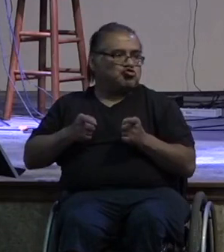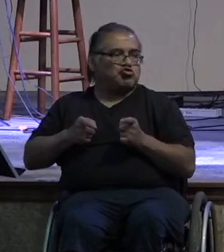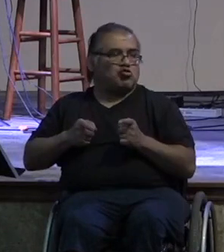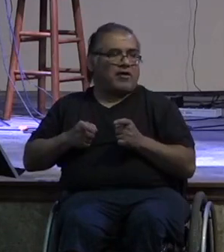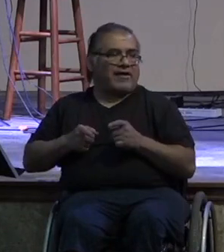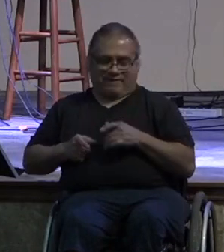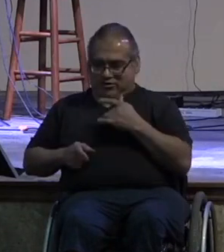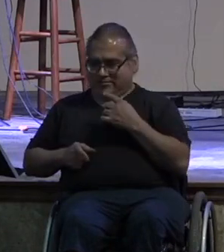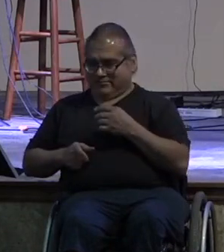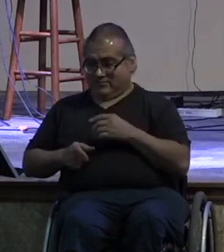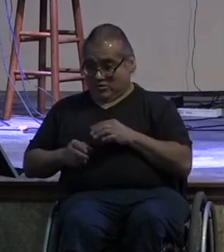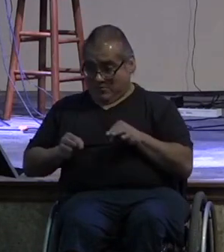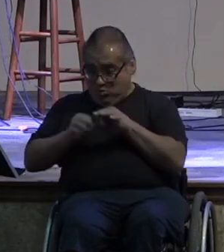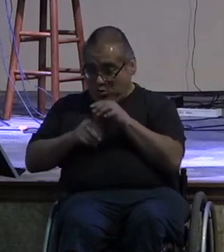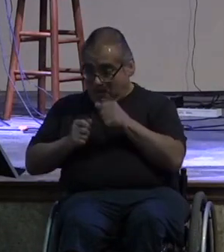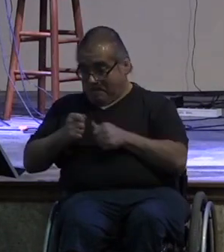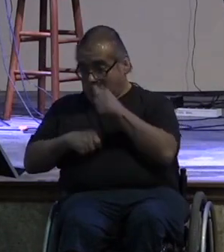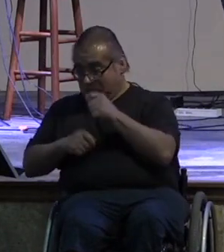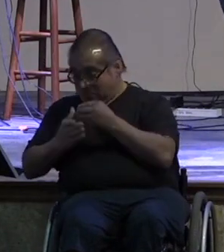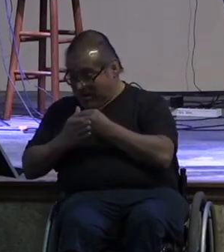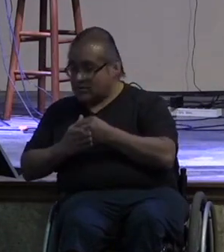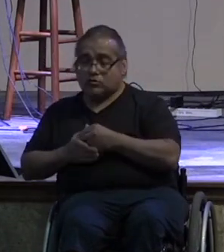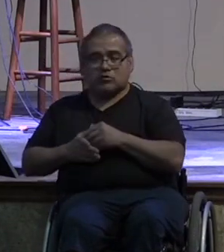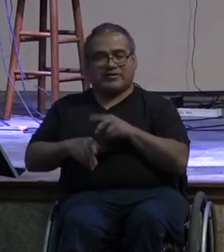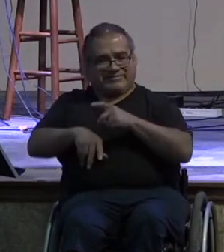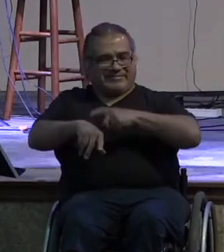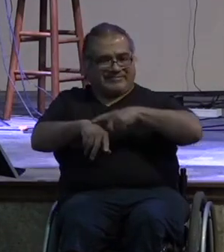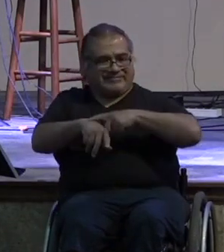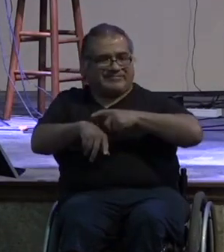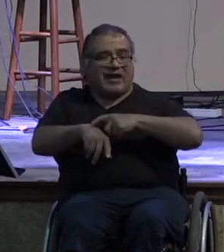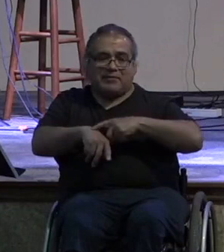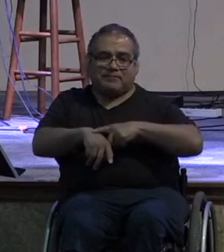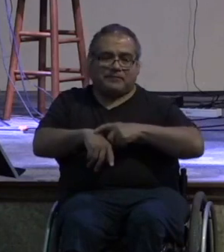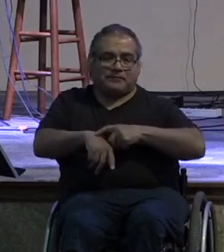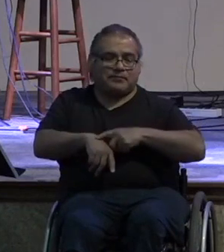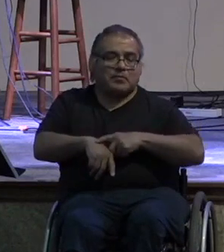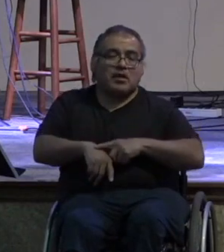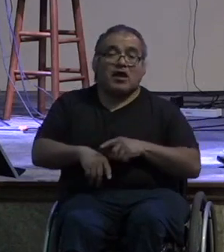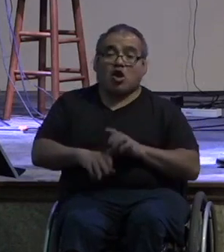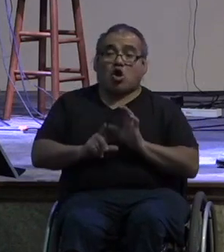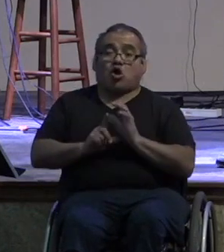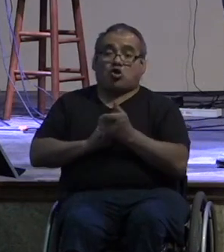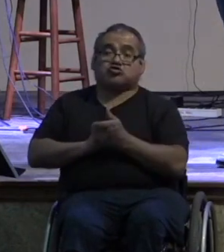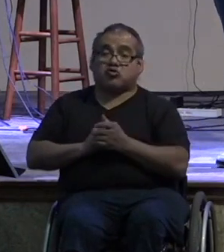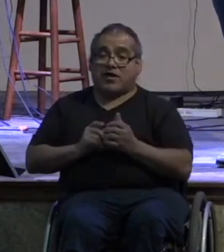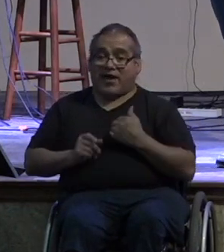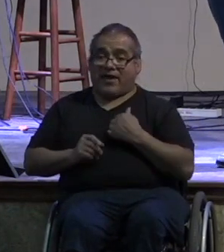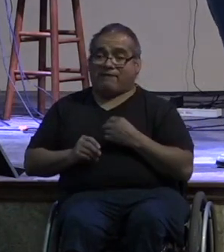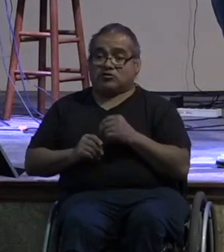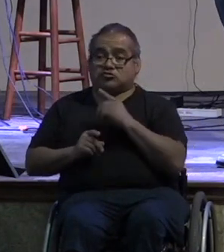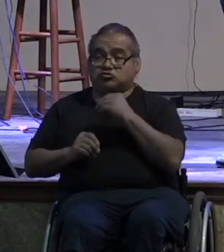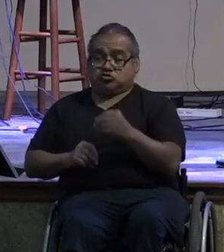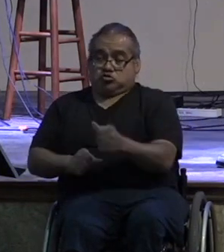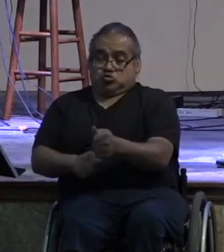may feel like it's money it's not it's time our culture values time over everything else our culture has a solution for a